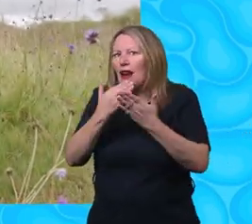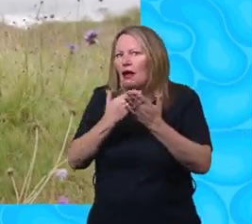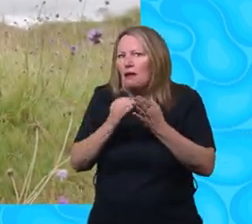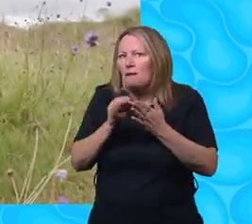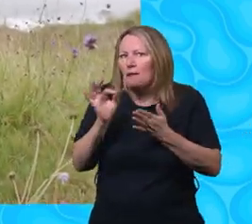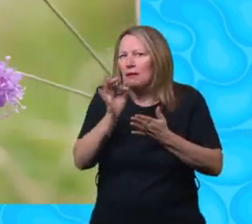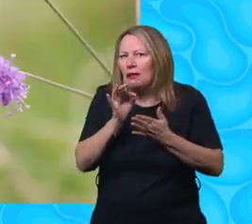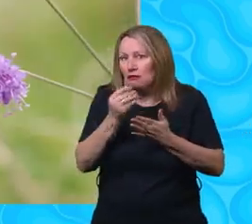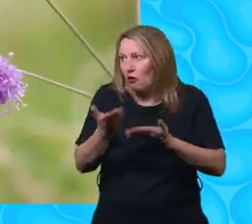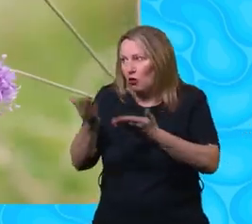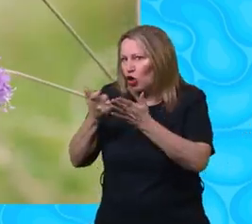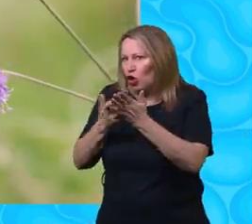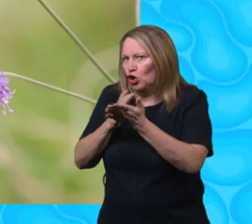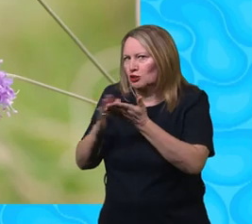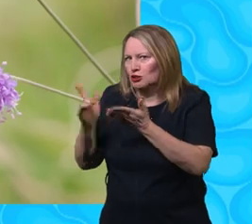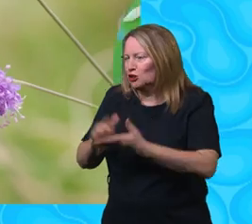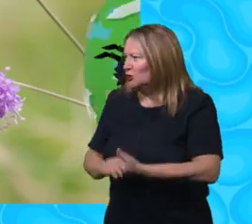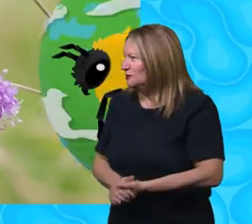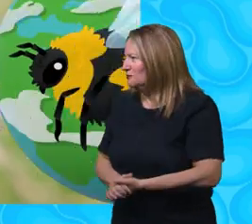Over to you, Kush.